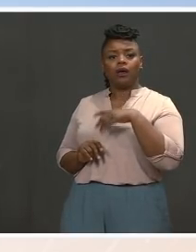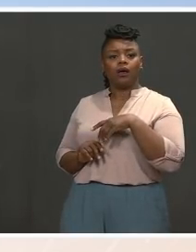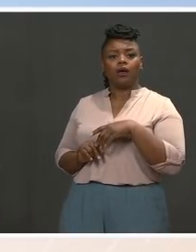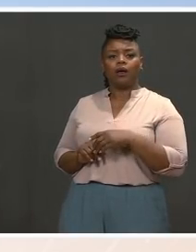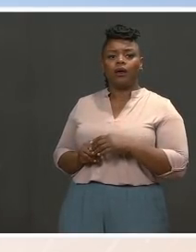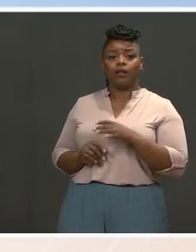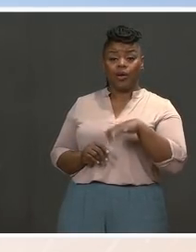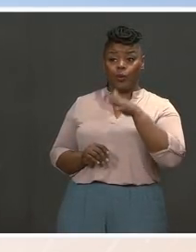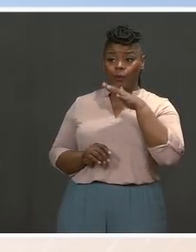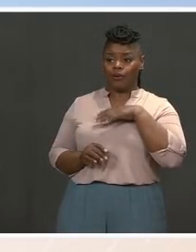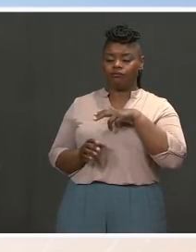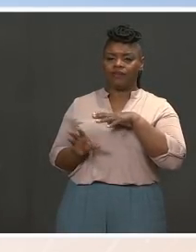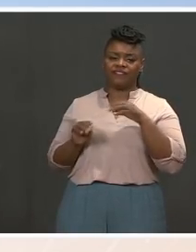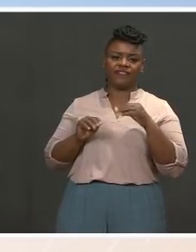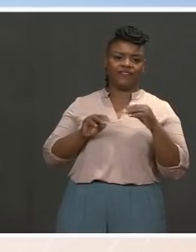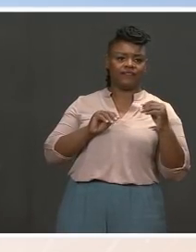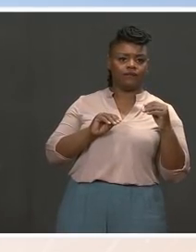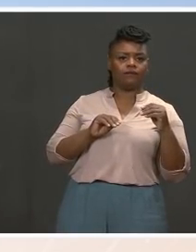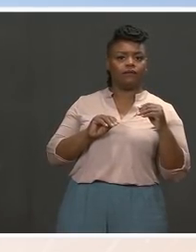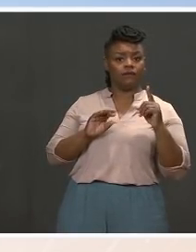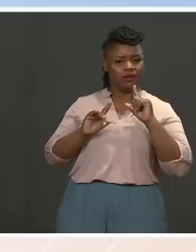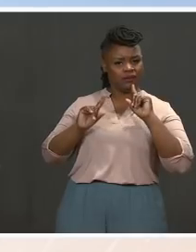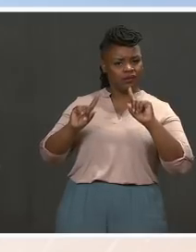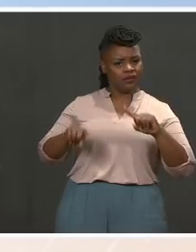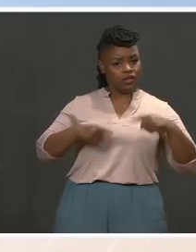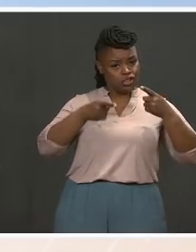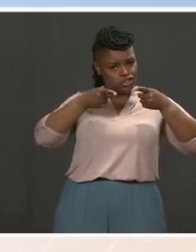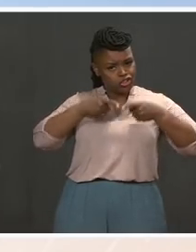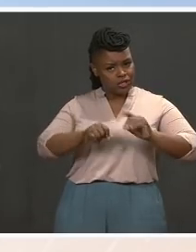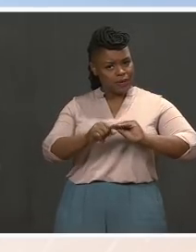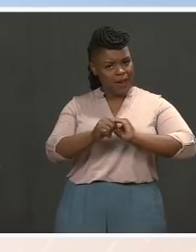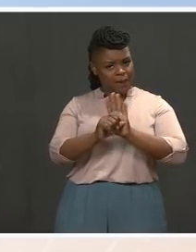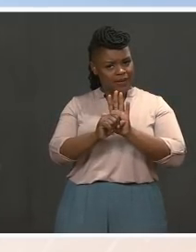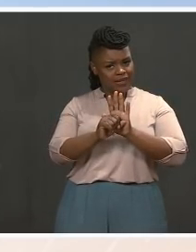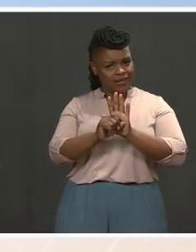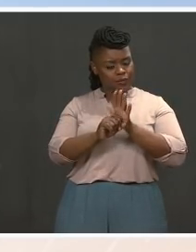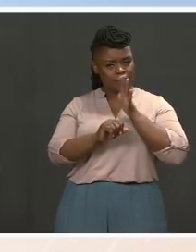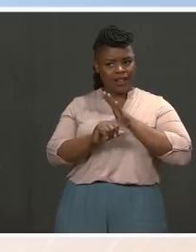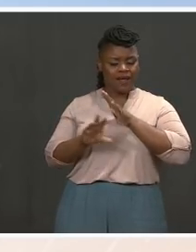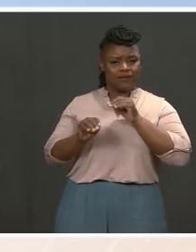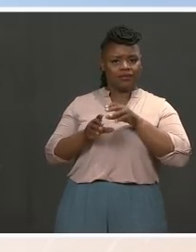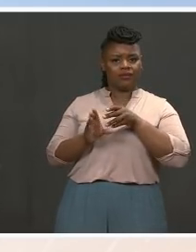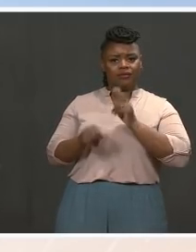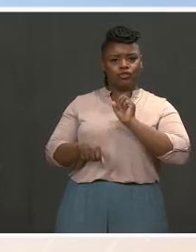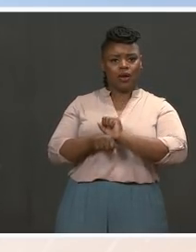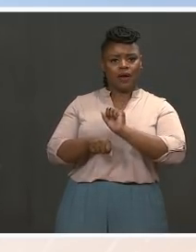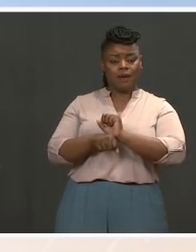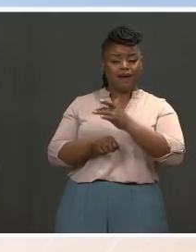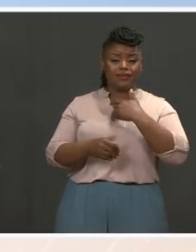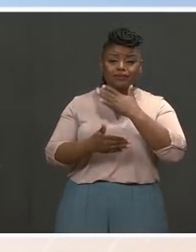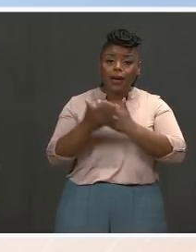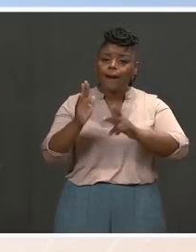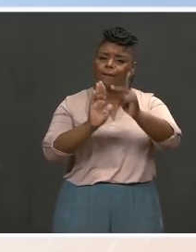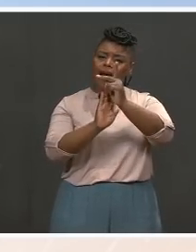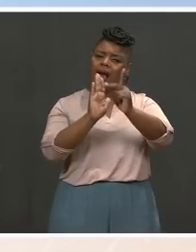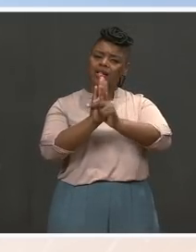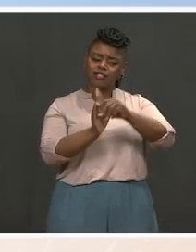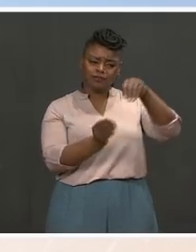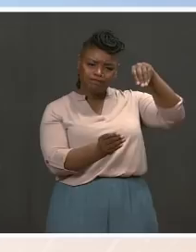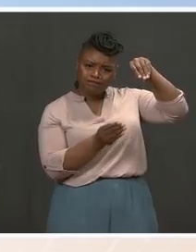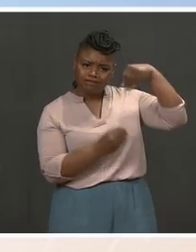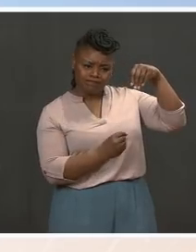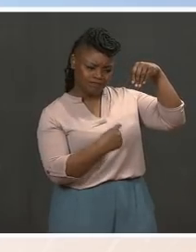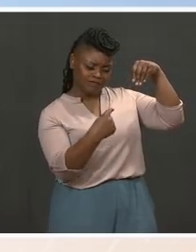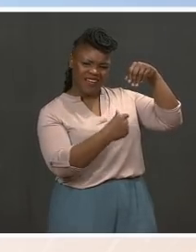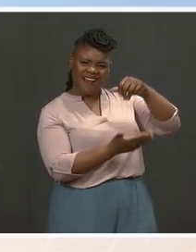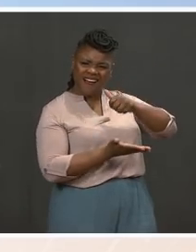emergency. Are there new measures under discussion now specifically on that issue to reintroduce women back into the workforce, part of